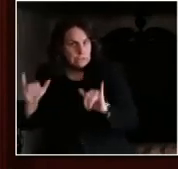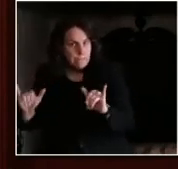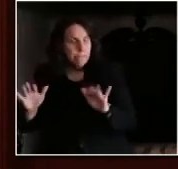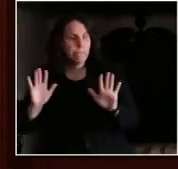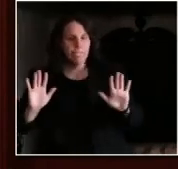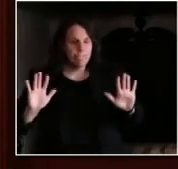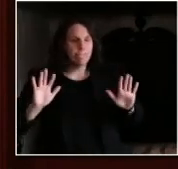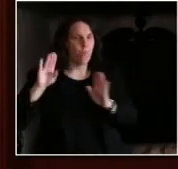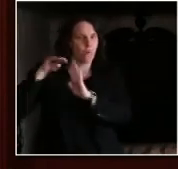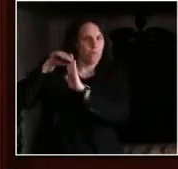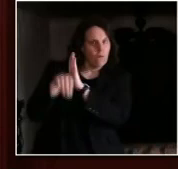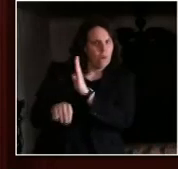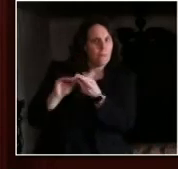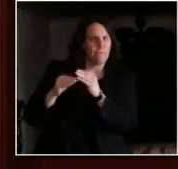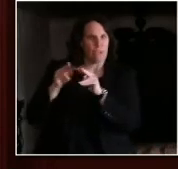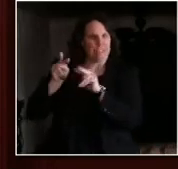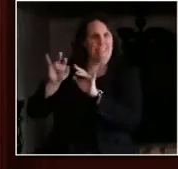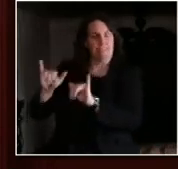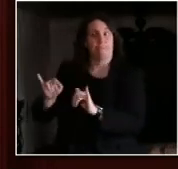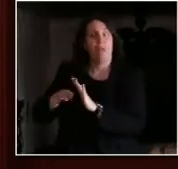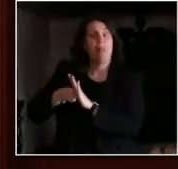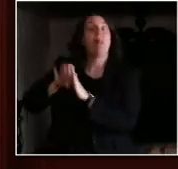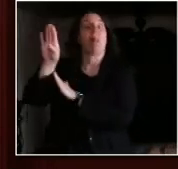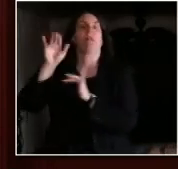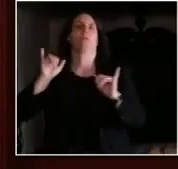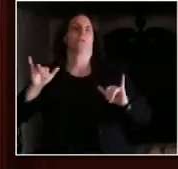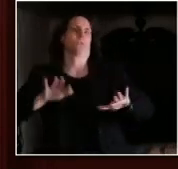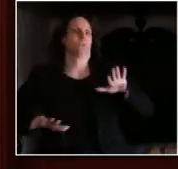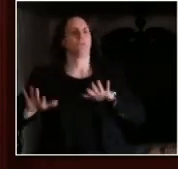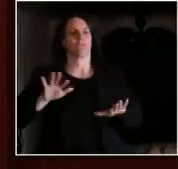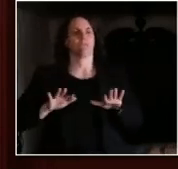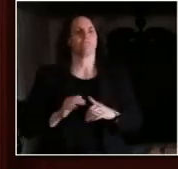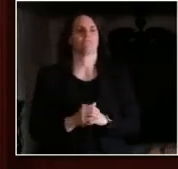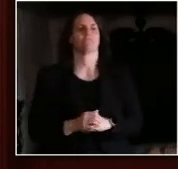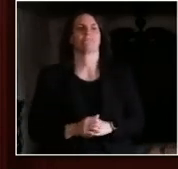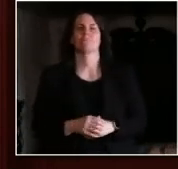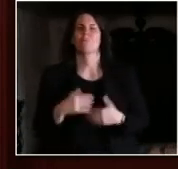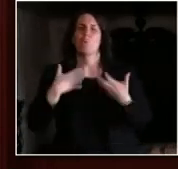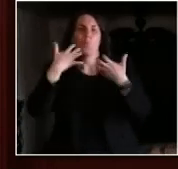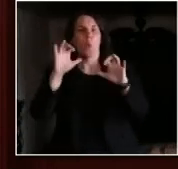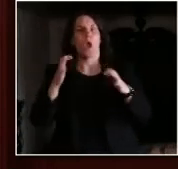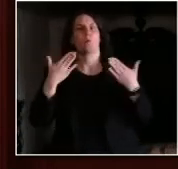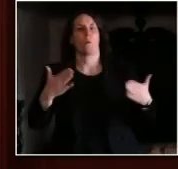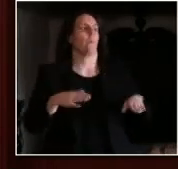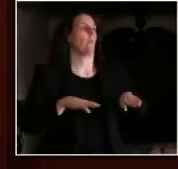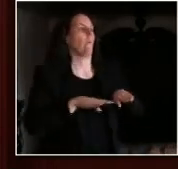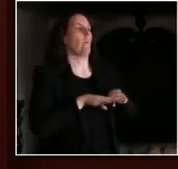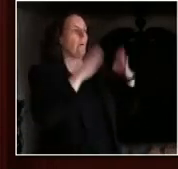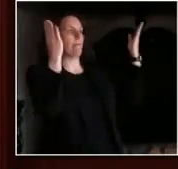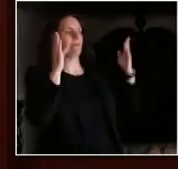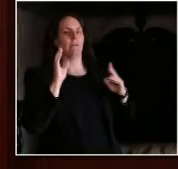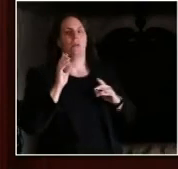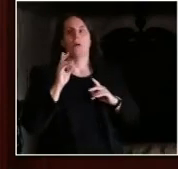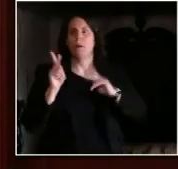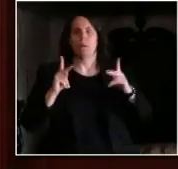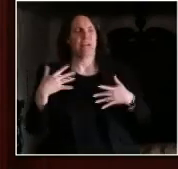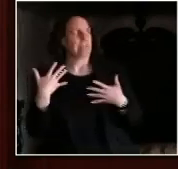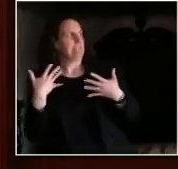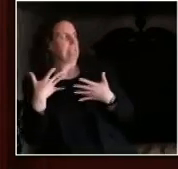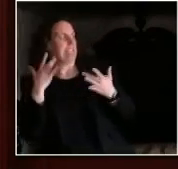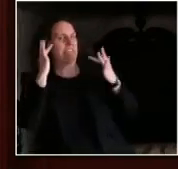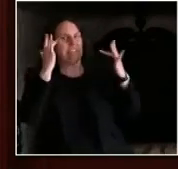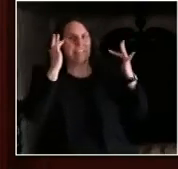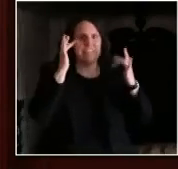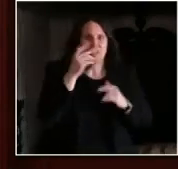And employees will feel uncomfortable working there. So we really have to take the time now and we're blessed to have this time, as